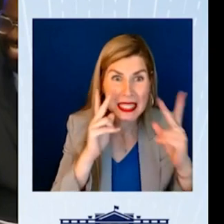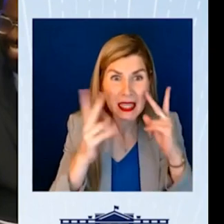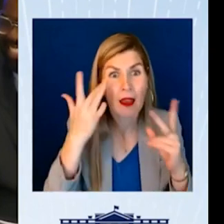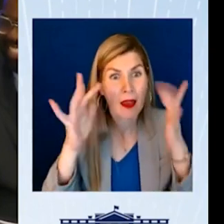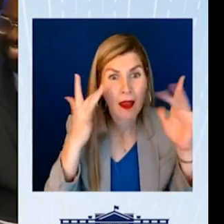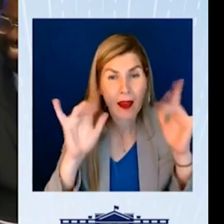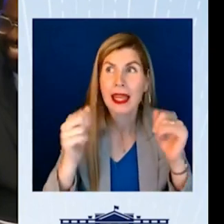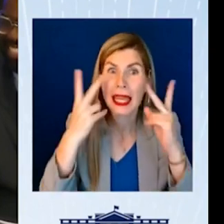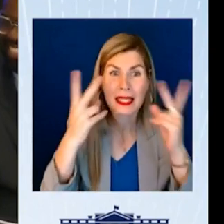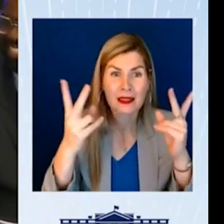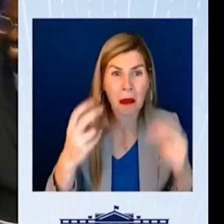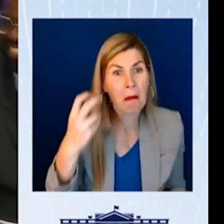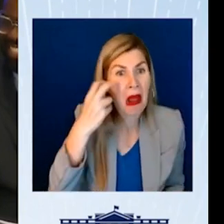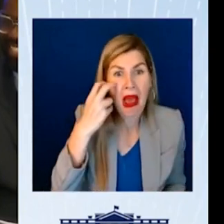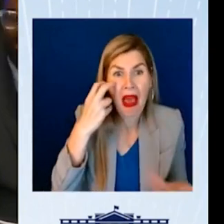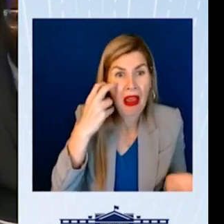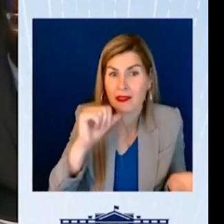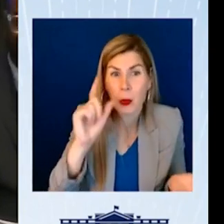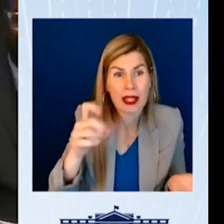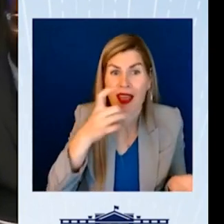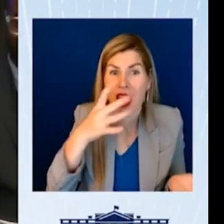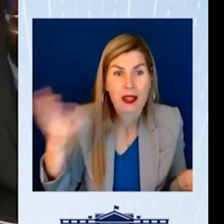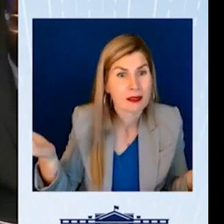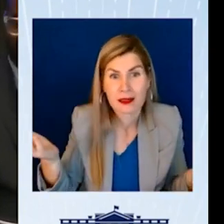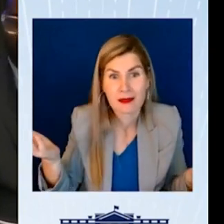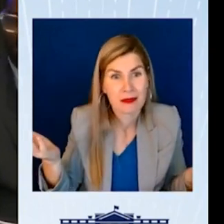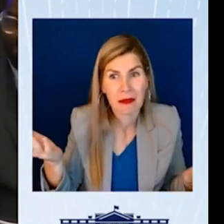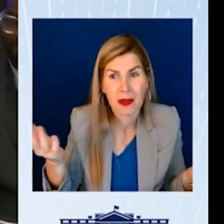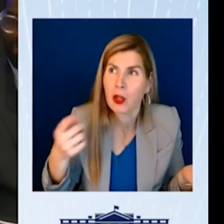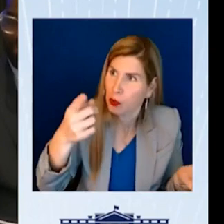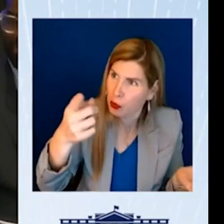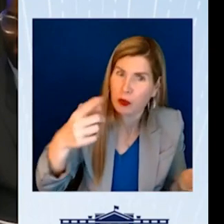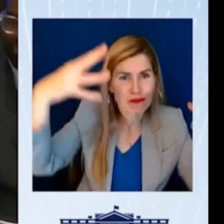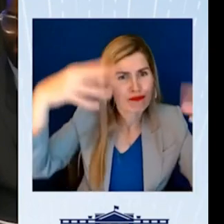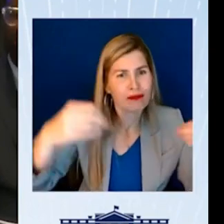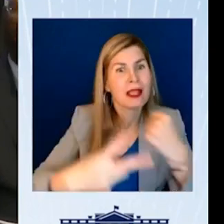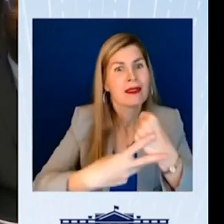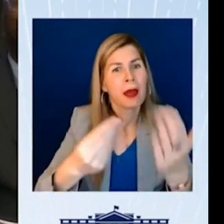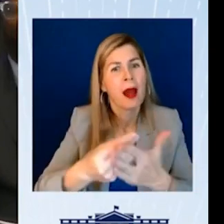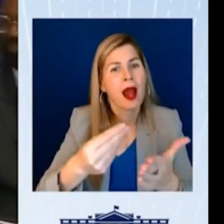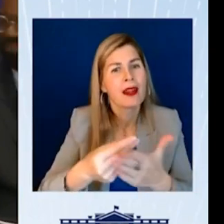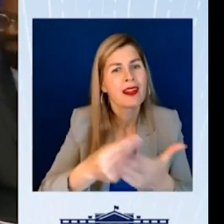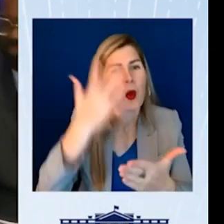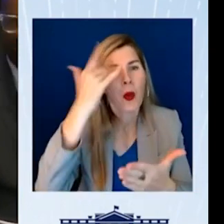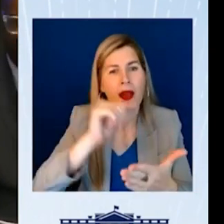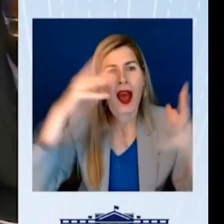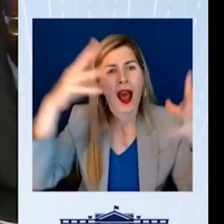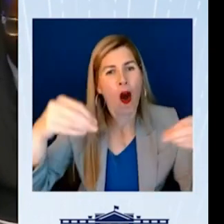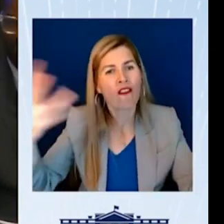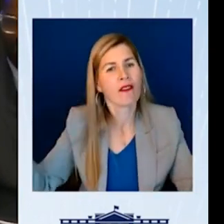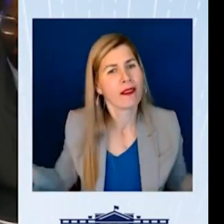Blind students didn't need the lights. In fact, the school would have saved so much money if they turned off the lights.